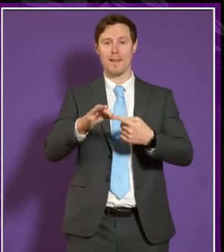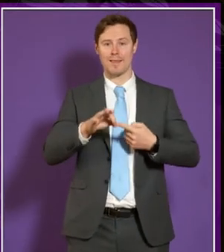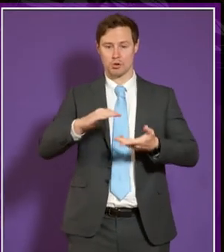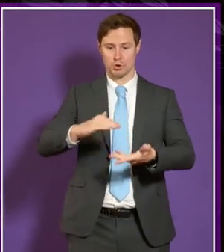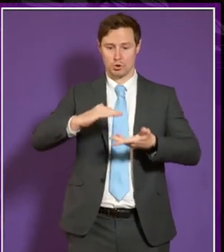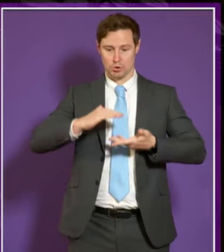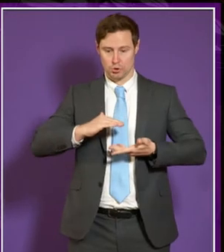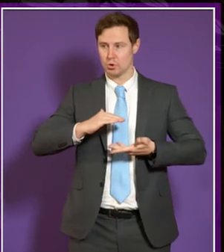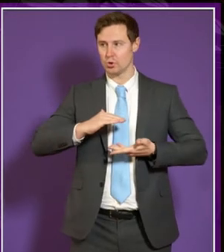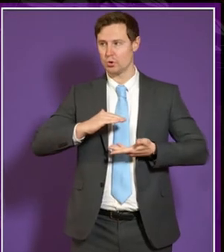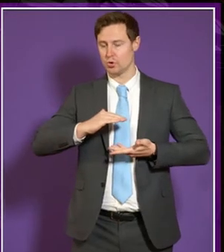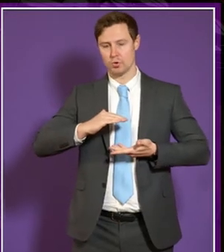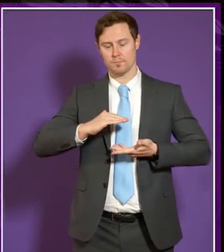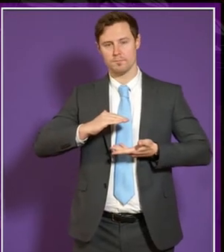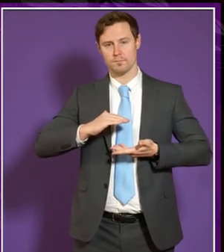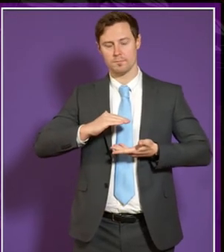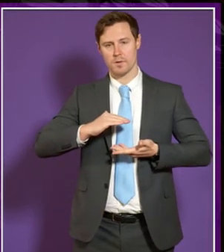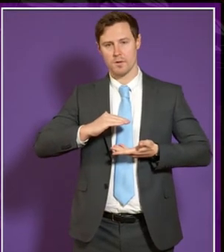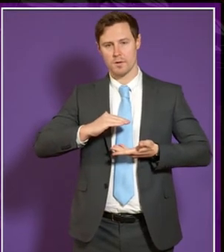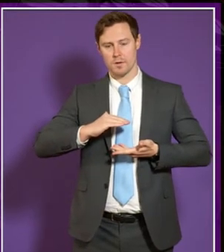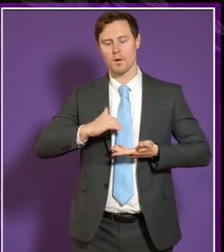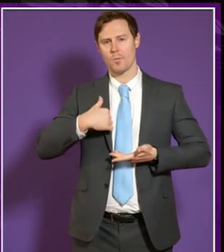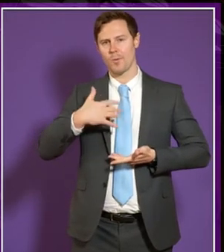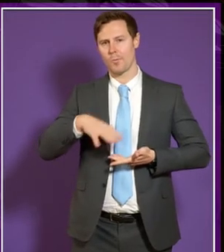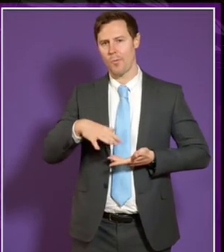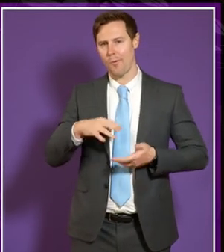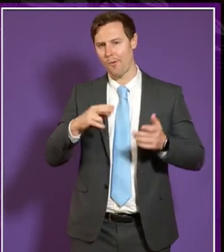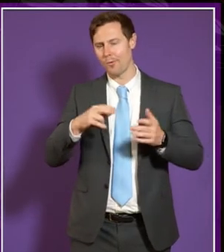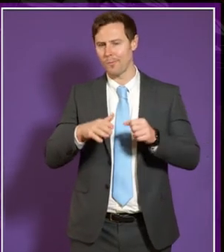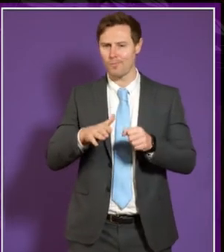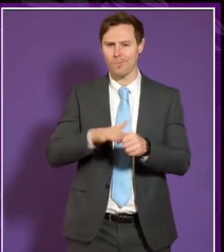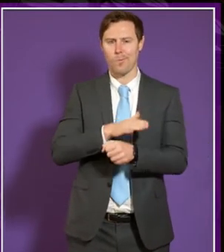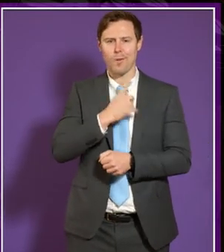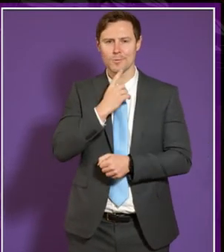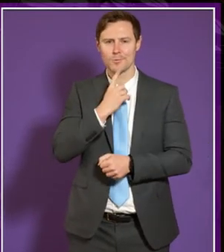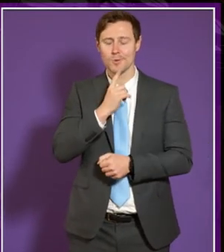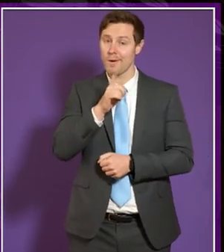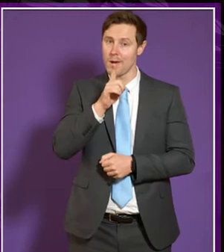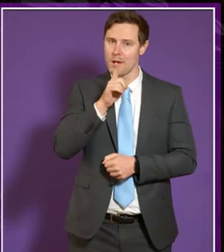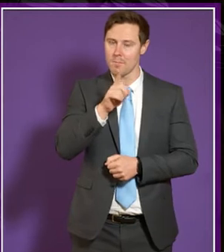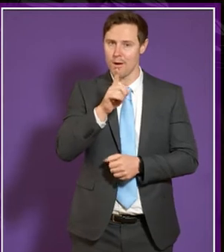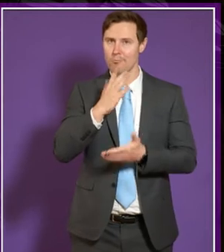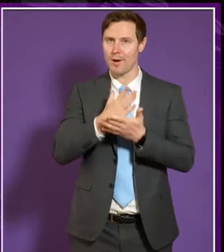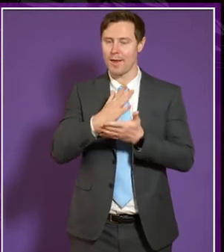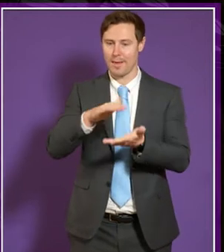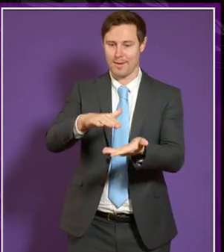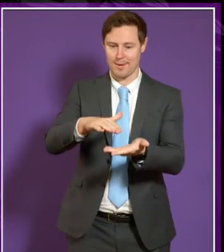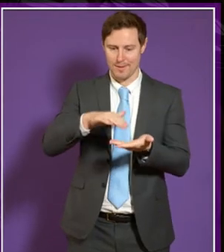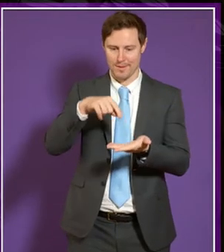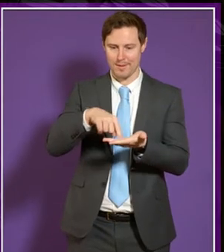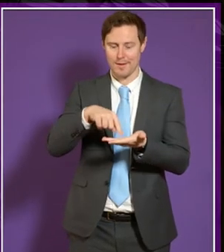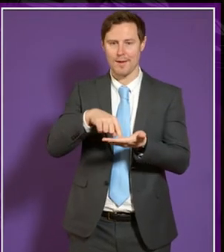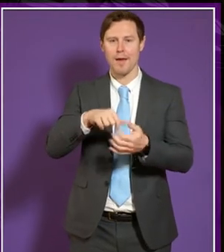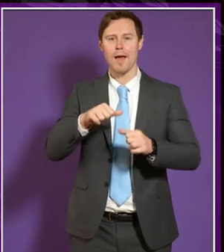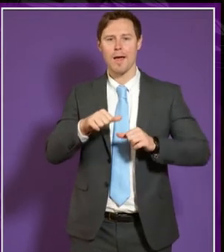obviously looking to get as much information as we can, but it's all linked to what we receive through the application